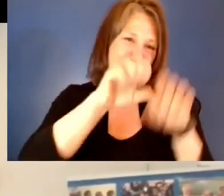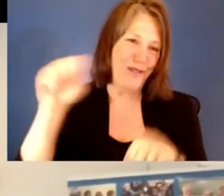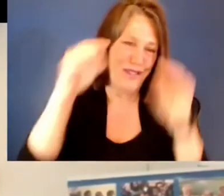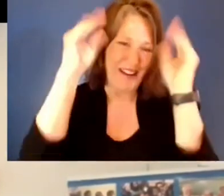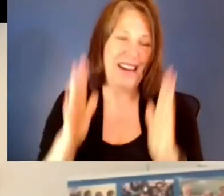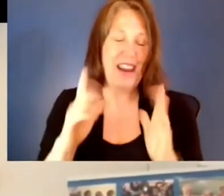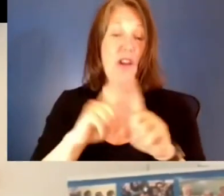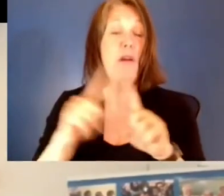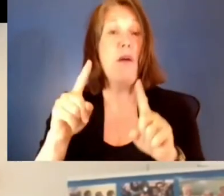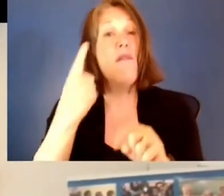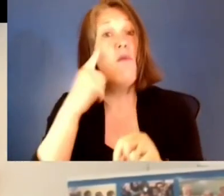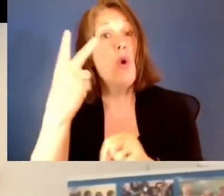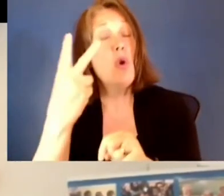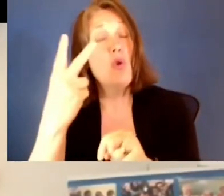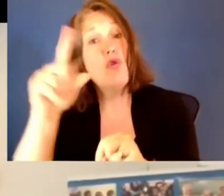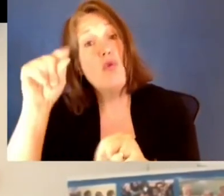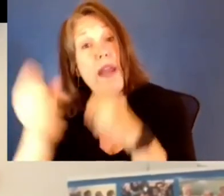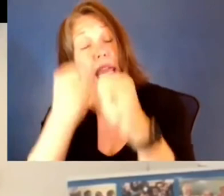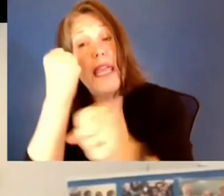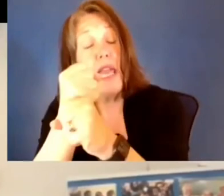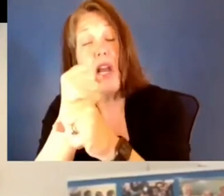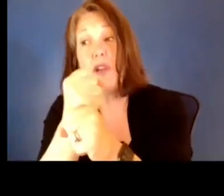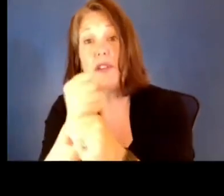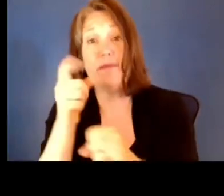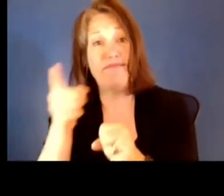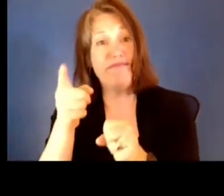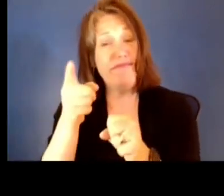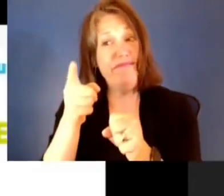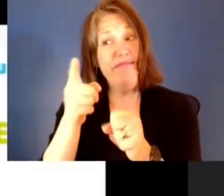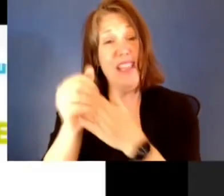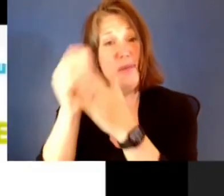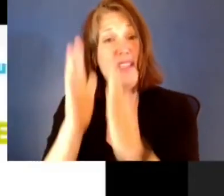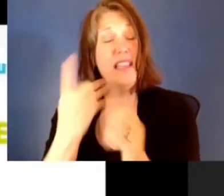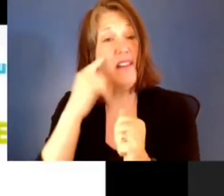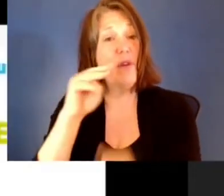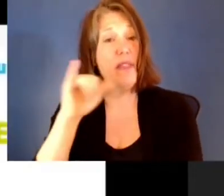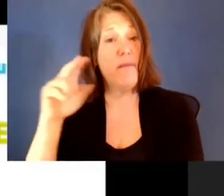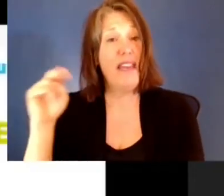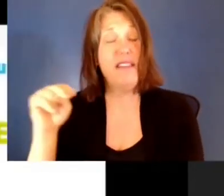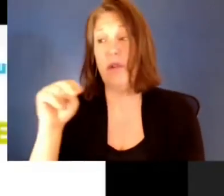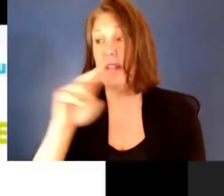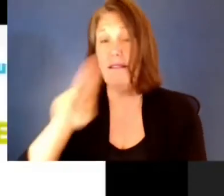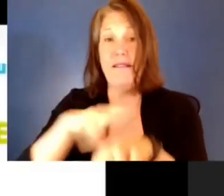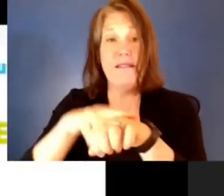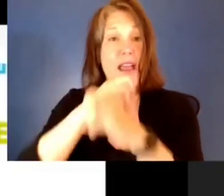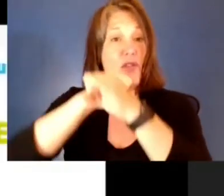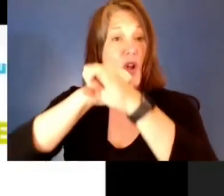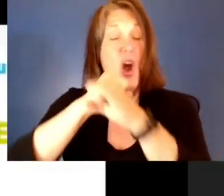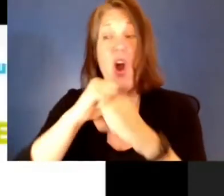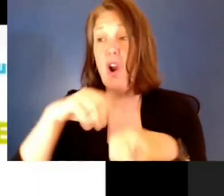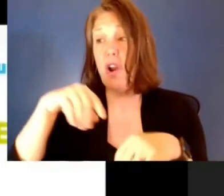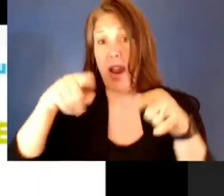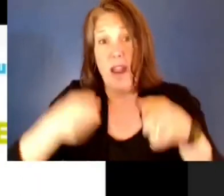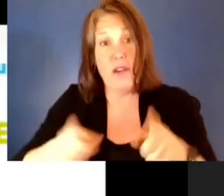a member of a listed leader of the Minnesota National Guard. And in this occasion, we are so